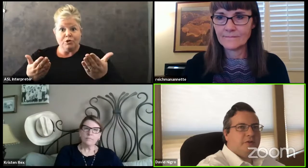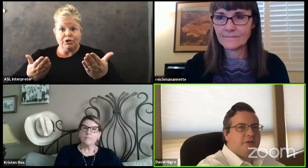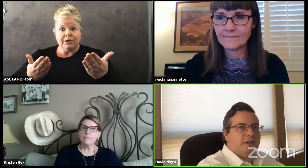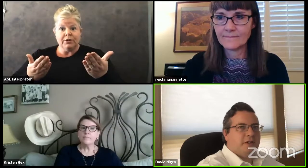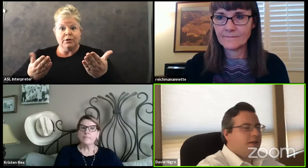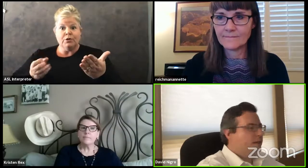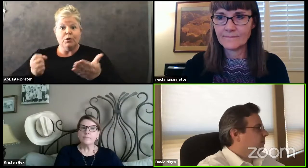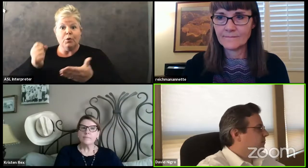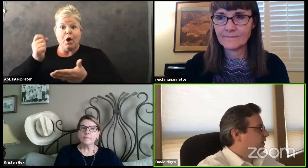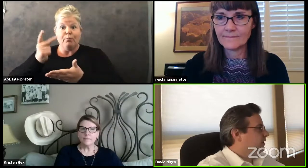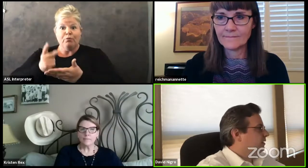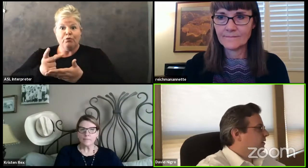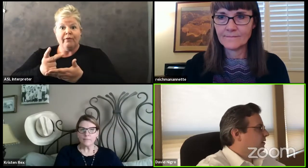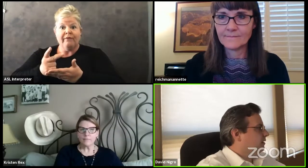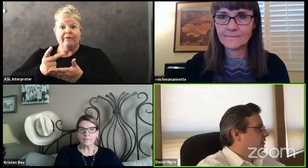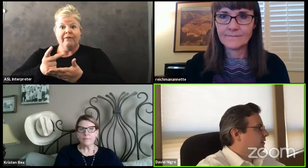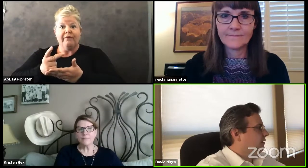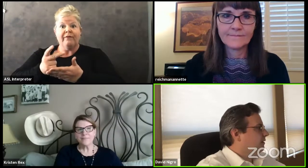this agenda item?